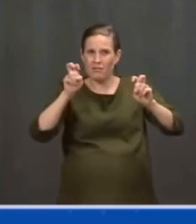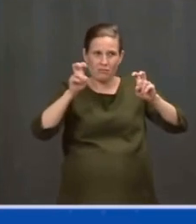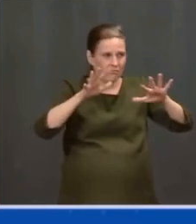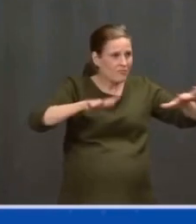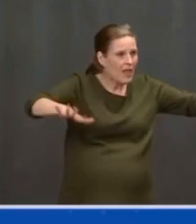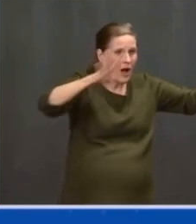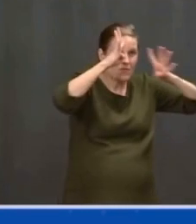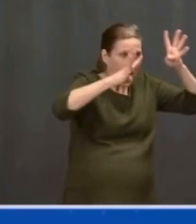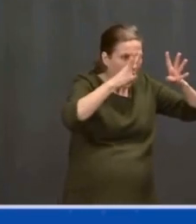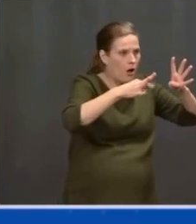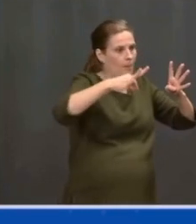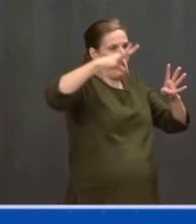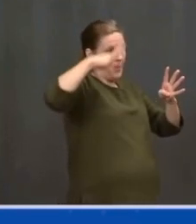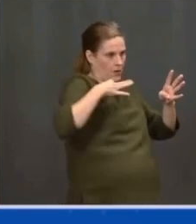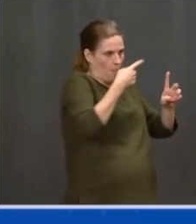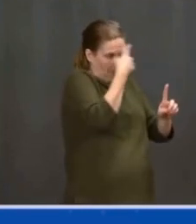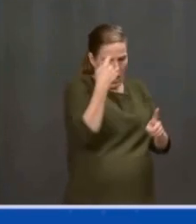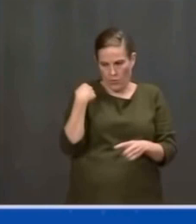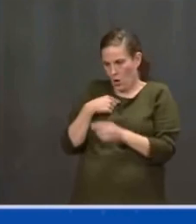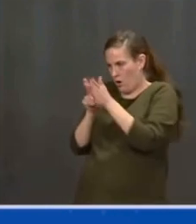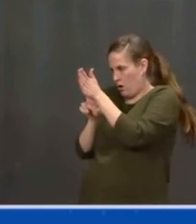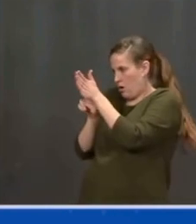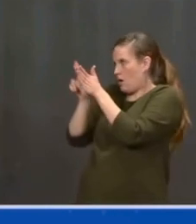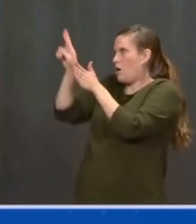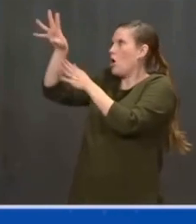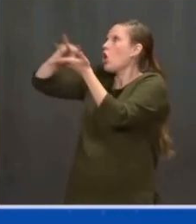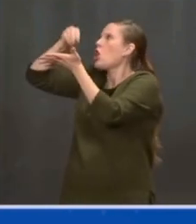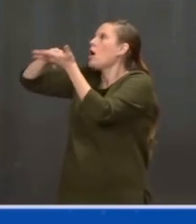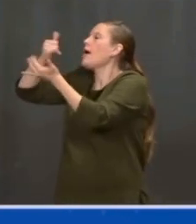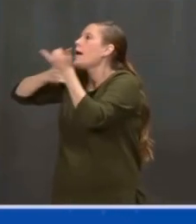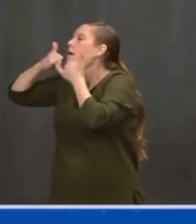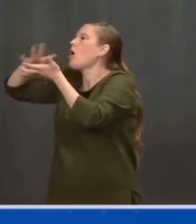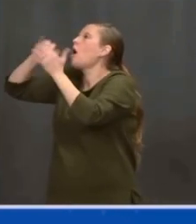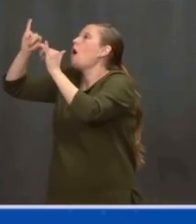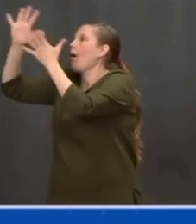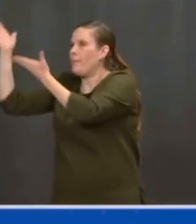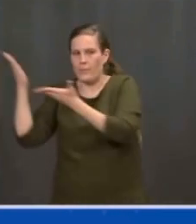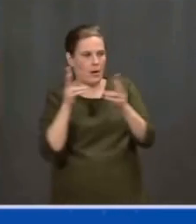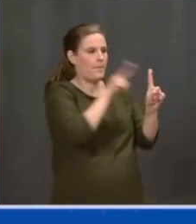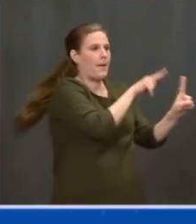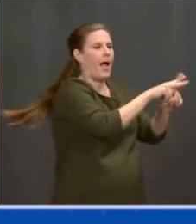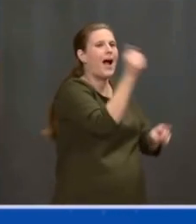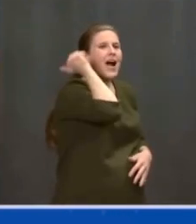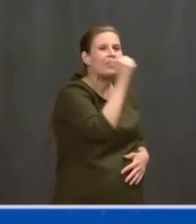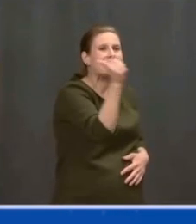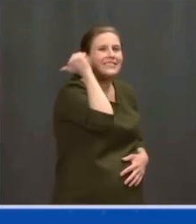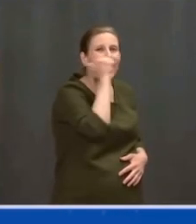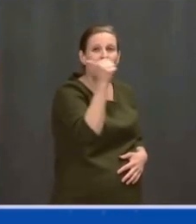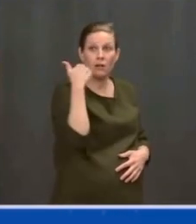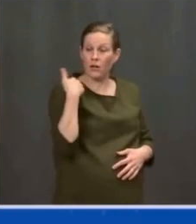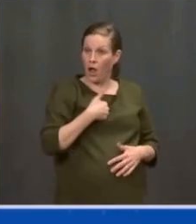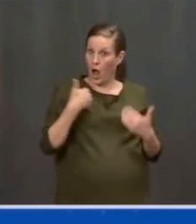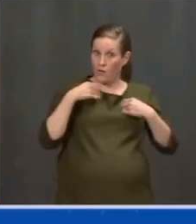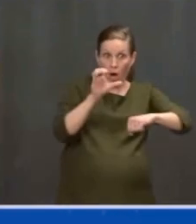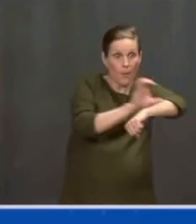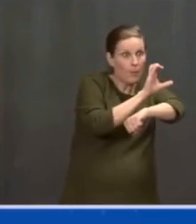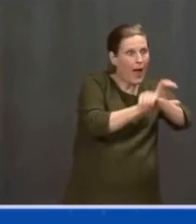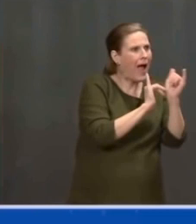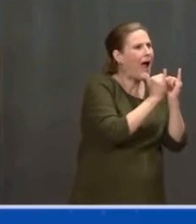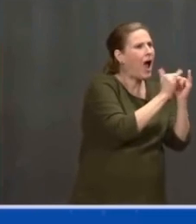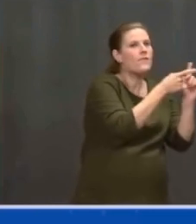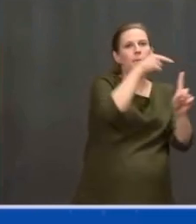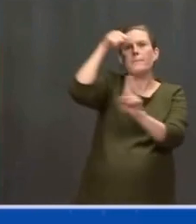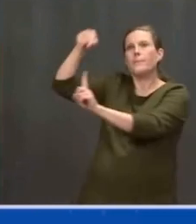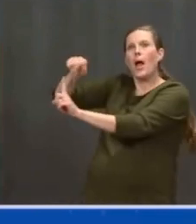GPS has helped us find each other. Computer chips allow us to see and talk to one another, even when we're separated by mountains and